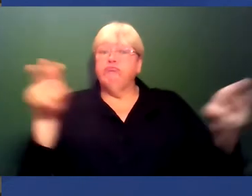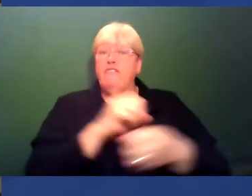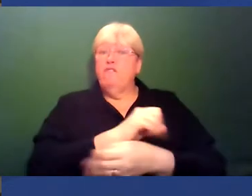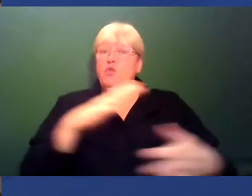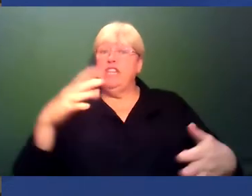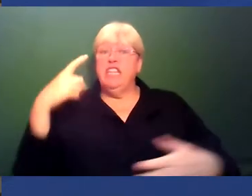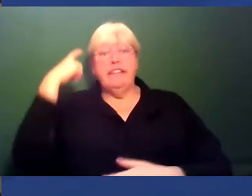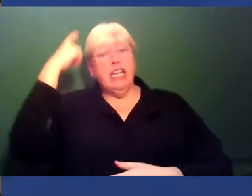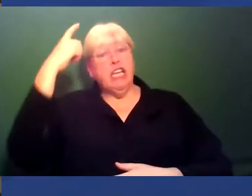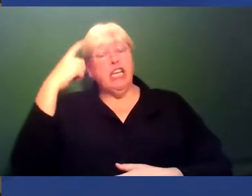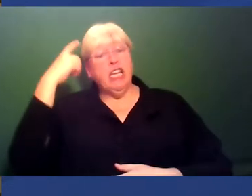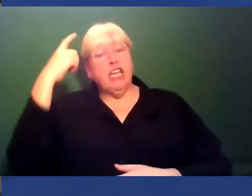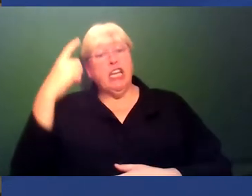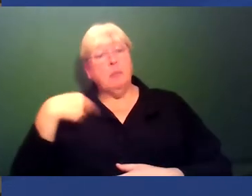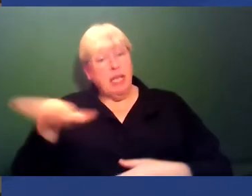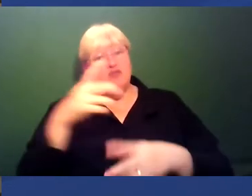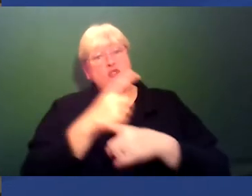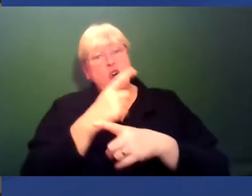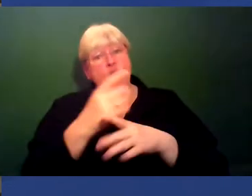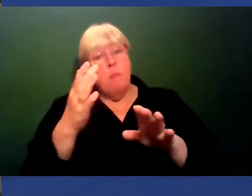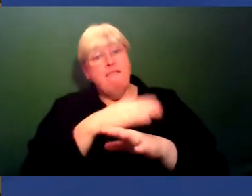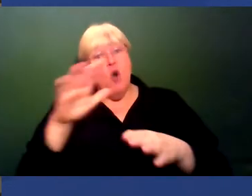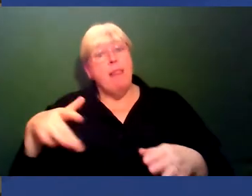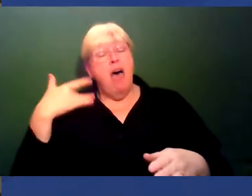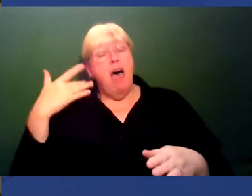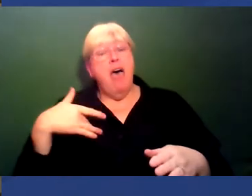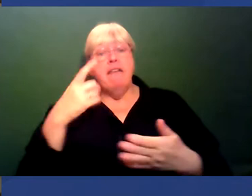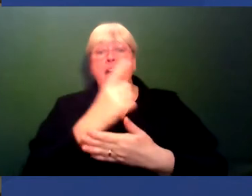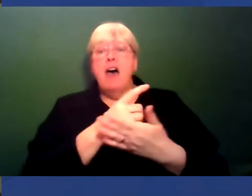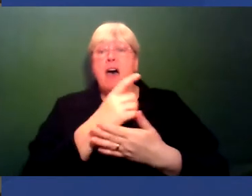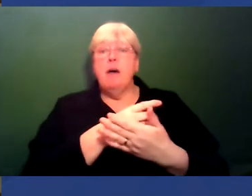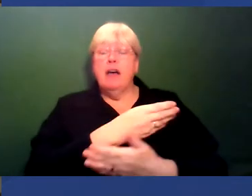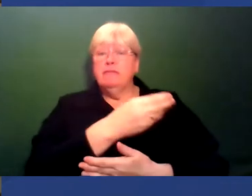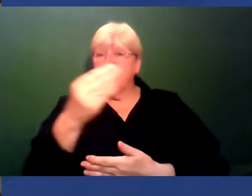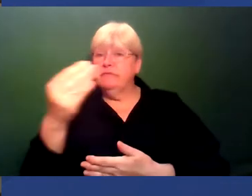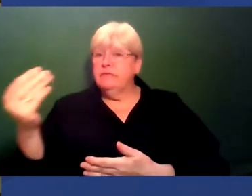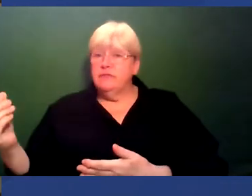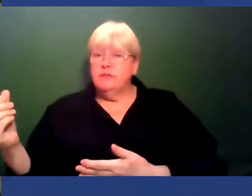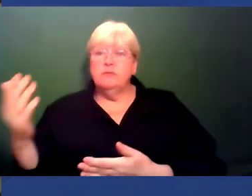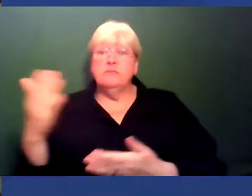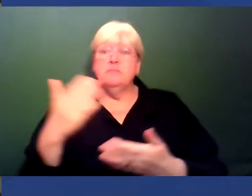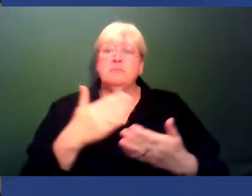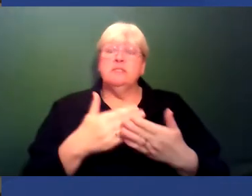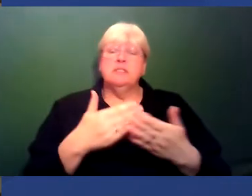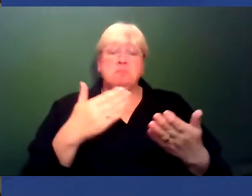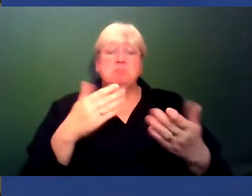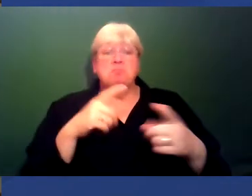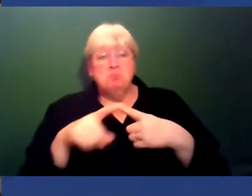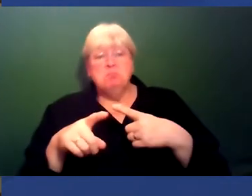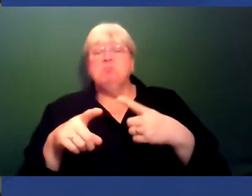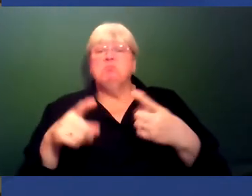live on the screens about the furious amount of travel that many academics do.